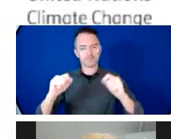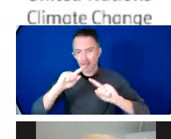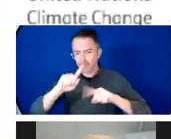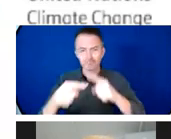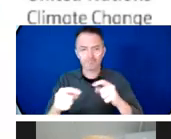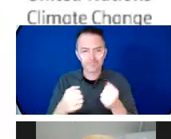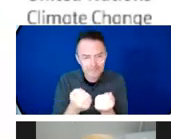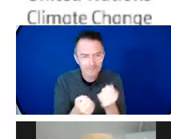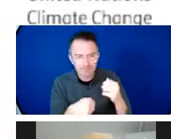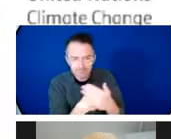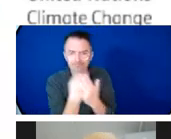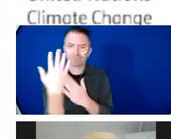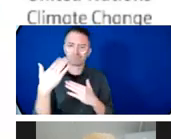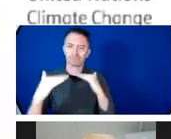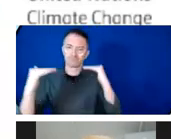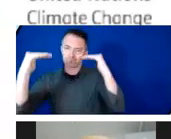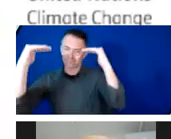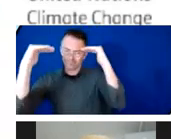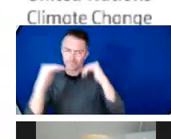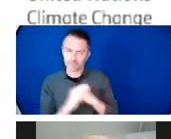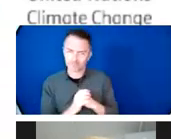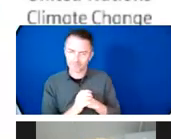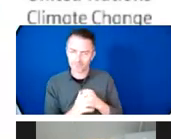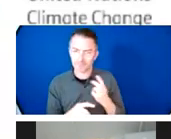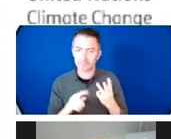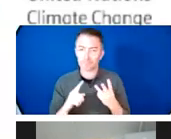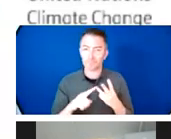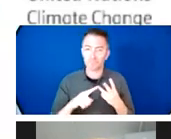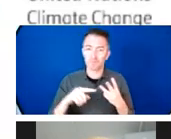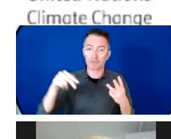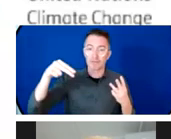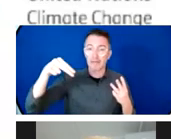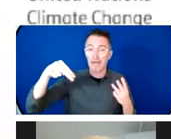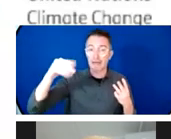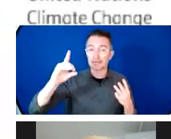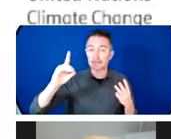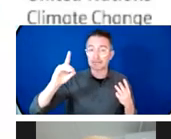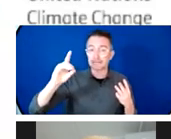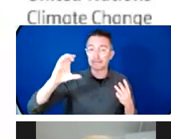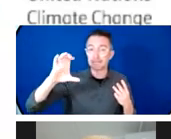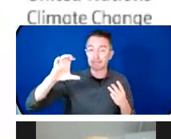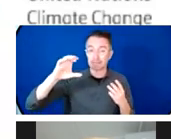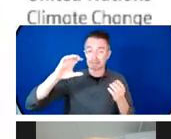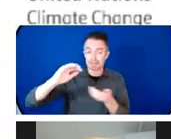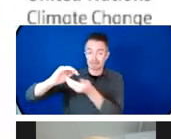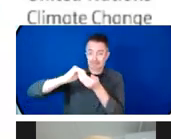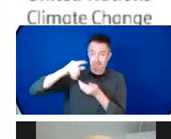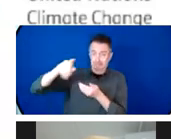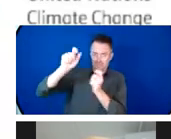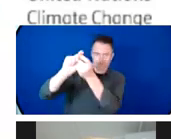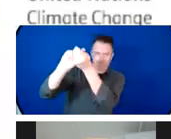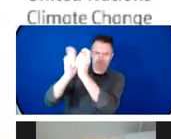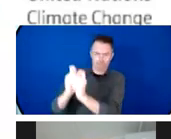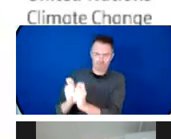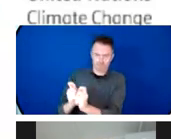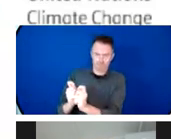which has been revised to reflect commerce's commitment as regards to climate change. We are working on mitigation and